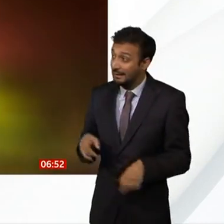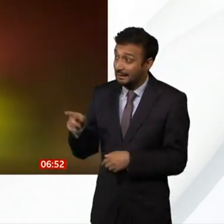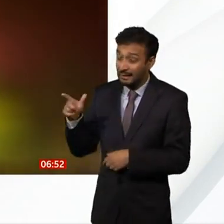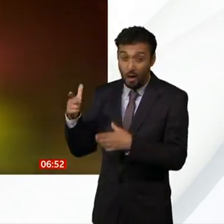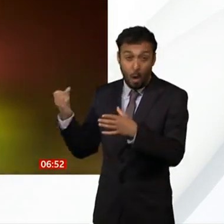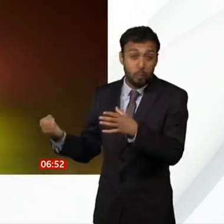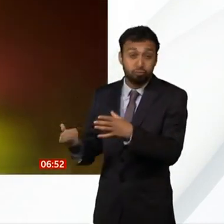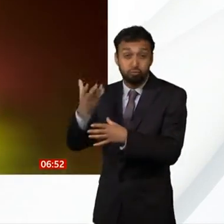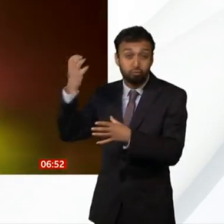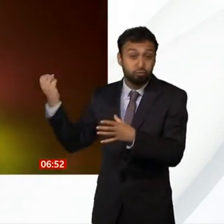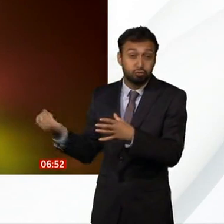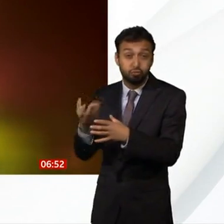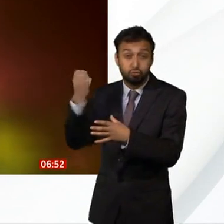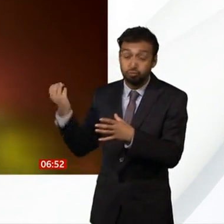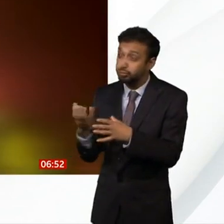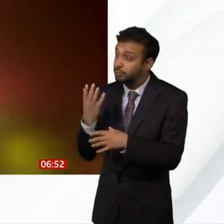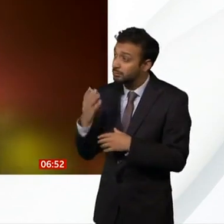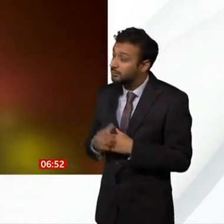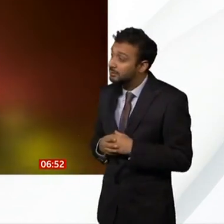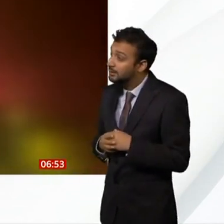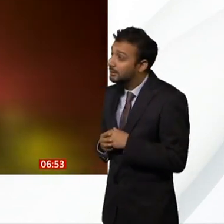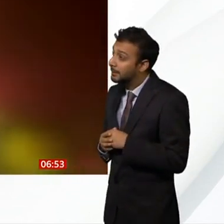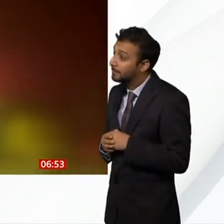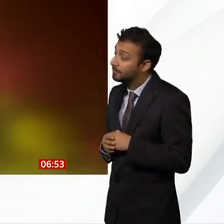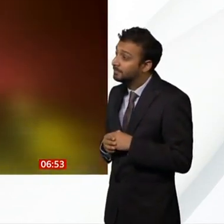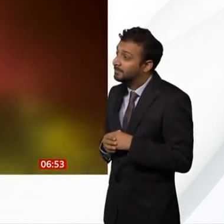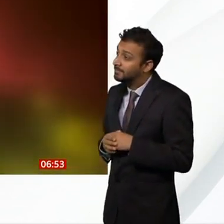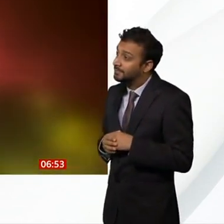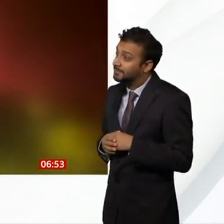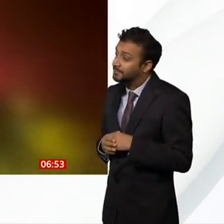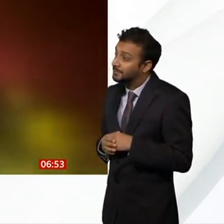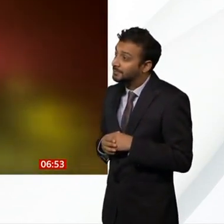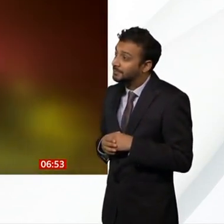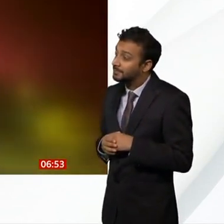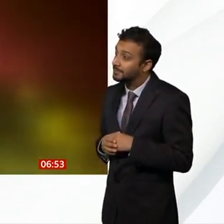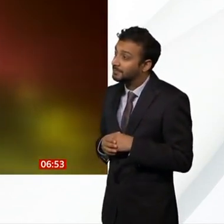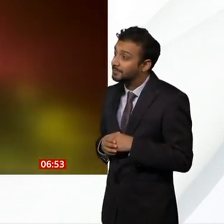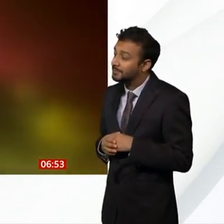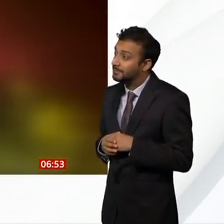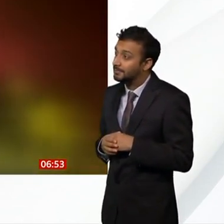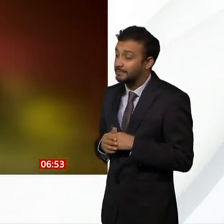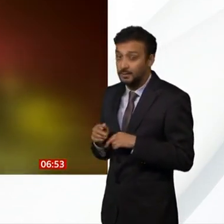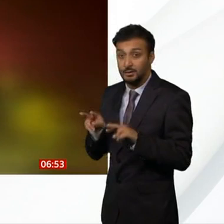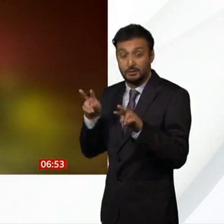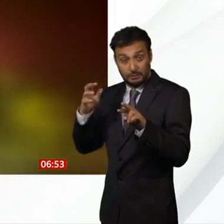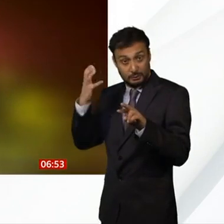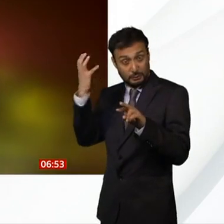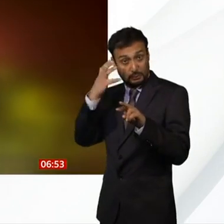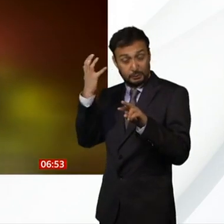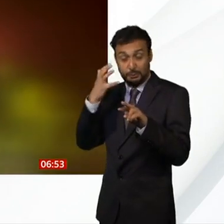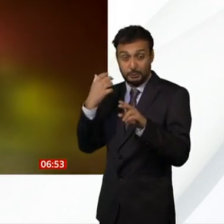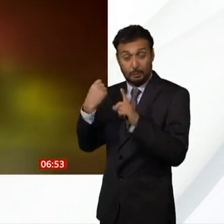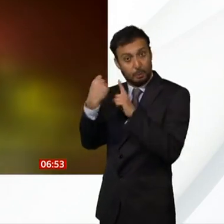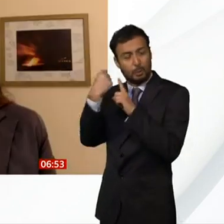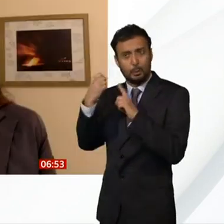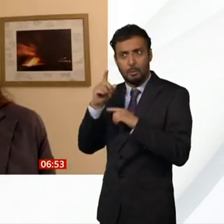Hawaii over the last several hours. You can see how dramatic that looks. Well, how dangerous is it? Joining us now to talk about what's going on